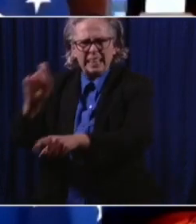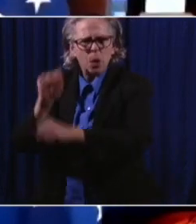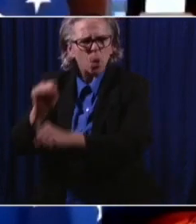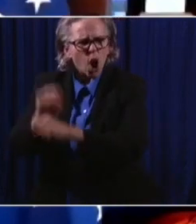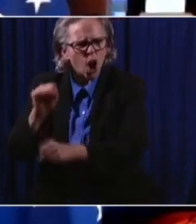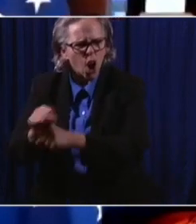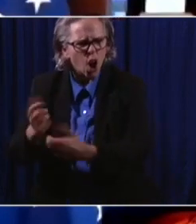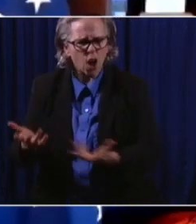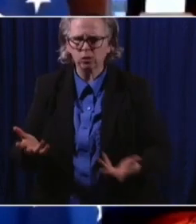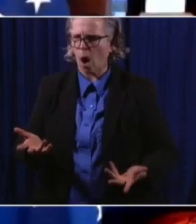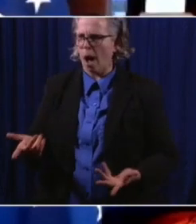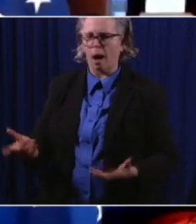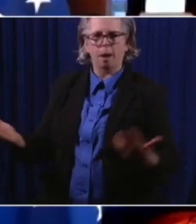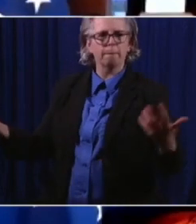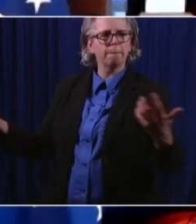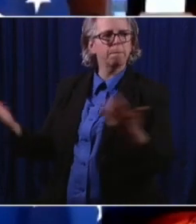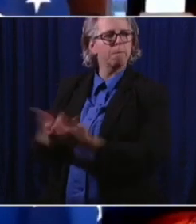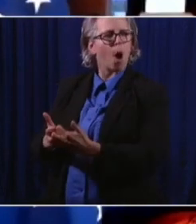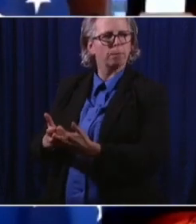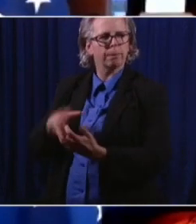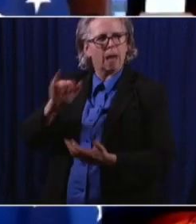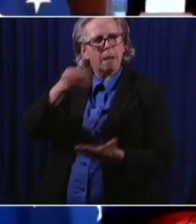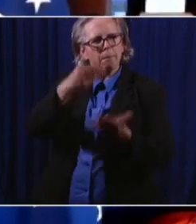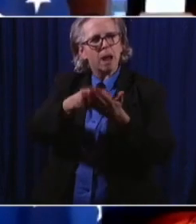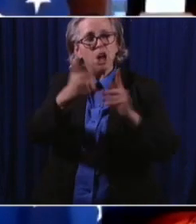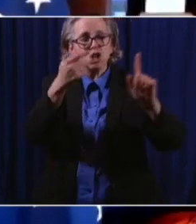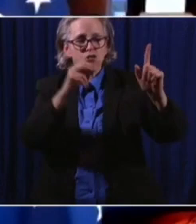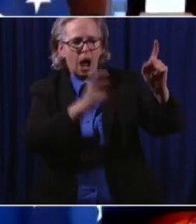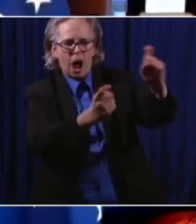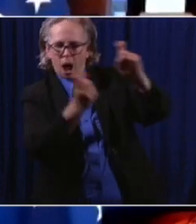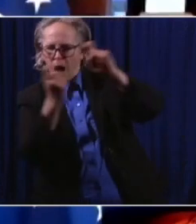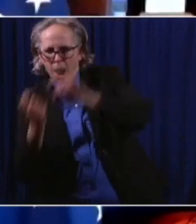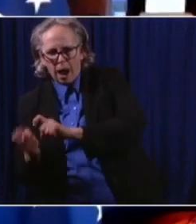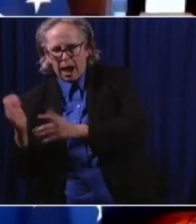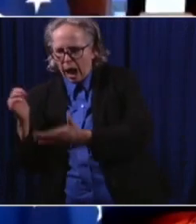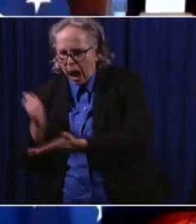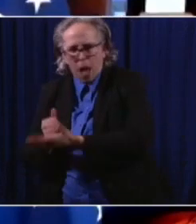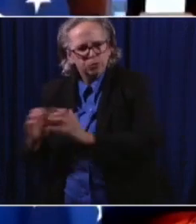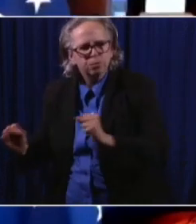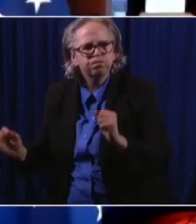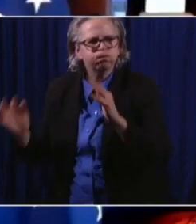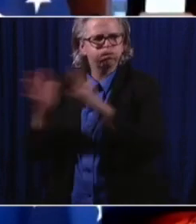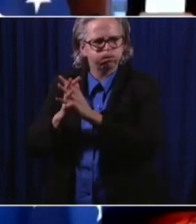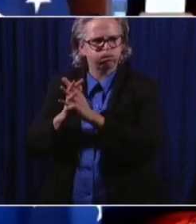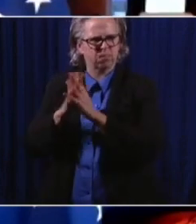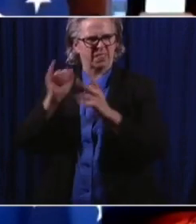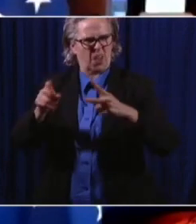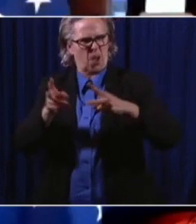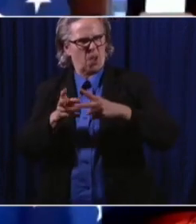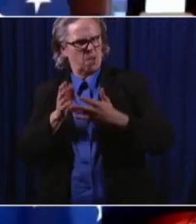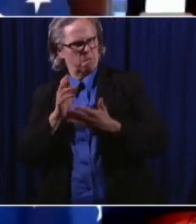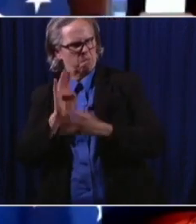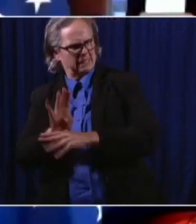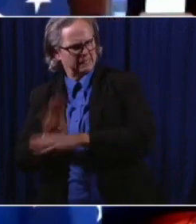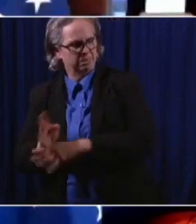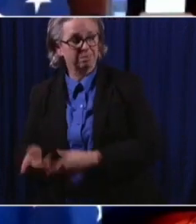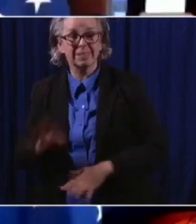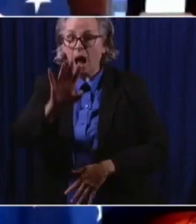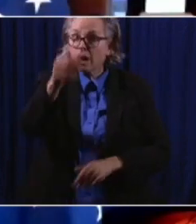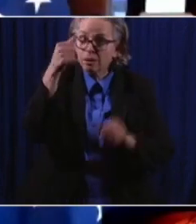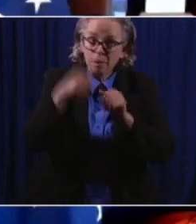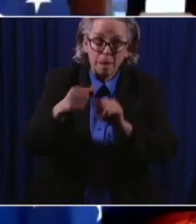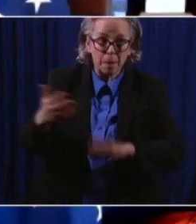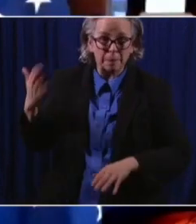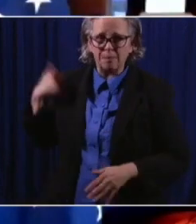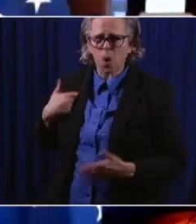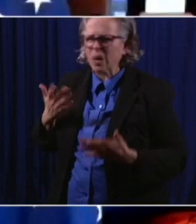to get this going. And hopefully, we'll be able to sustain this because we don't ever want to find ourselves, again, in a position where we don't have adequate